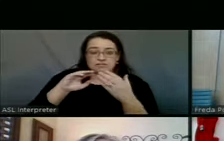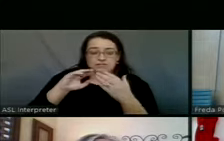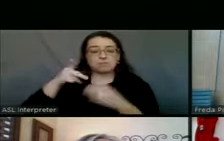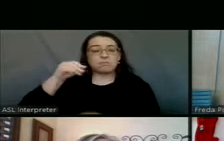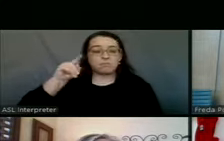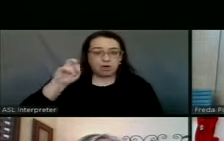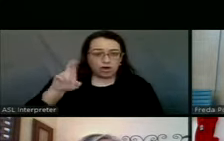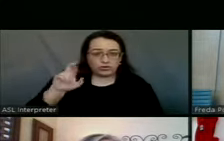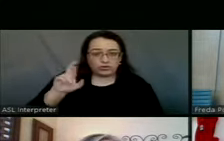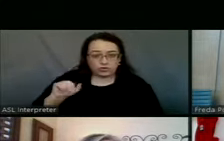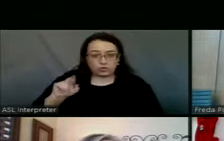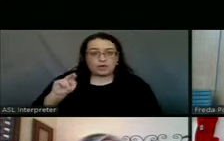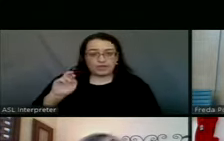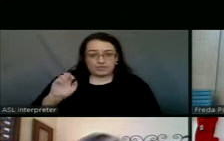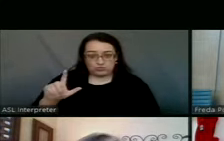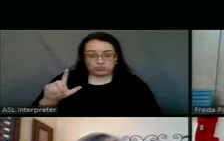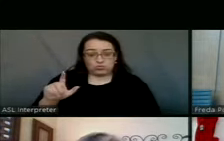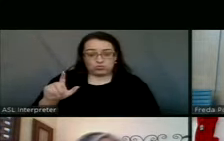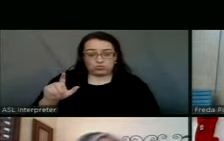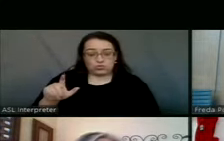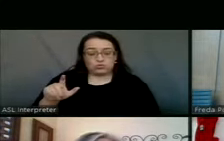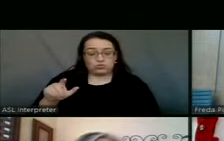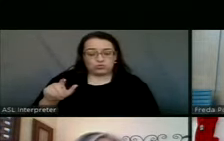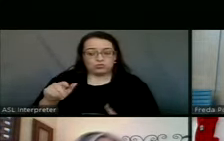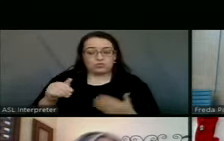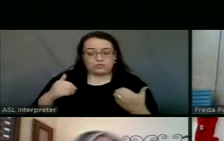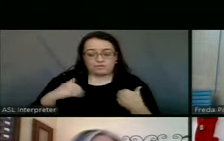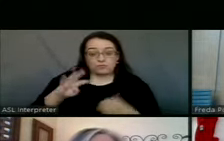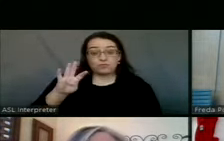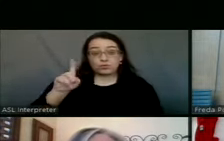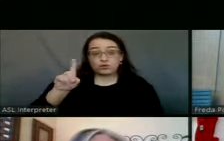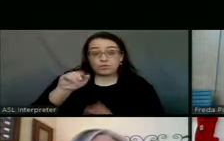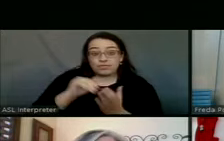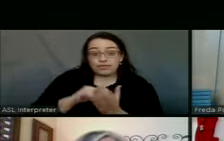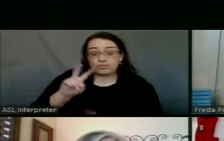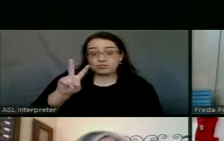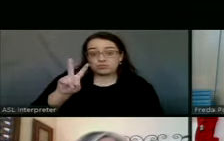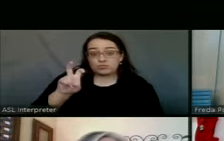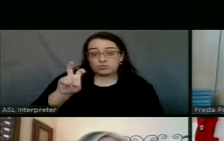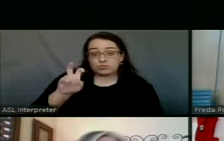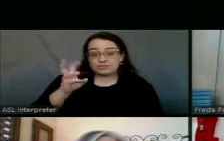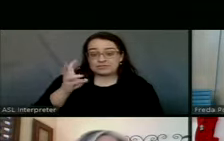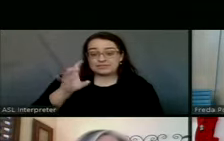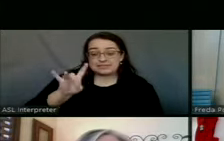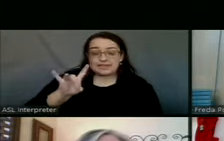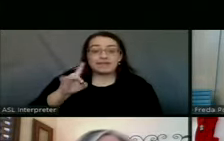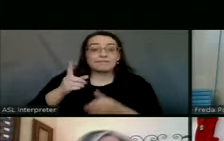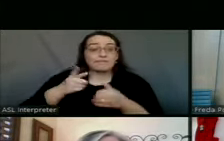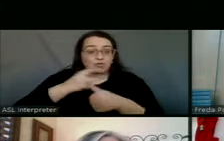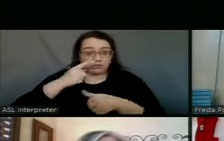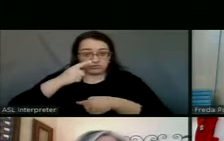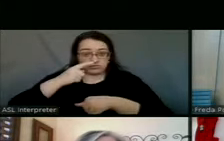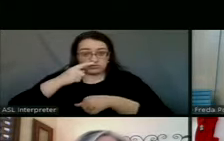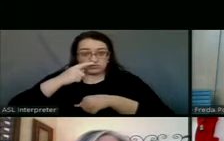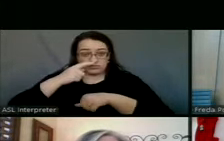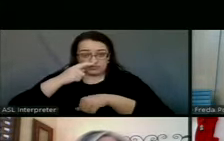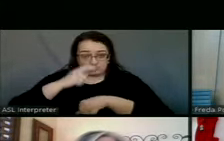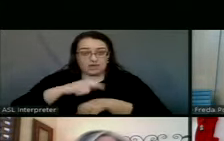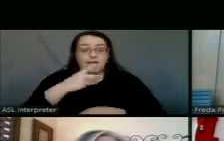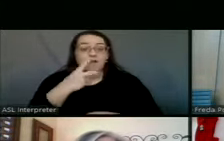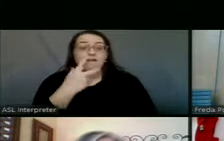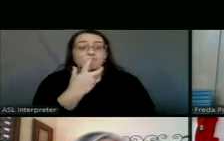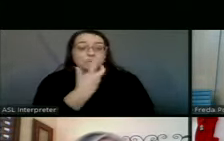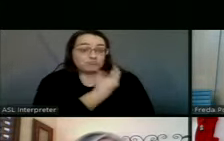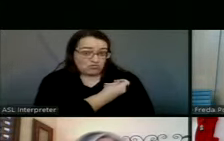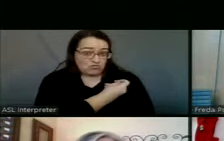Potter Randall County. And we've got 41,268 first time that have received their